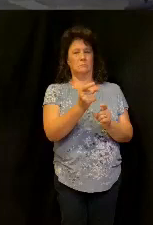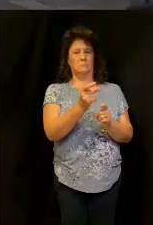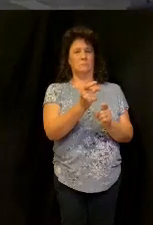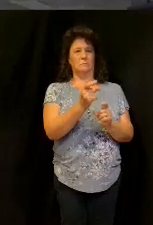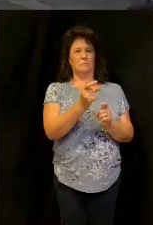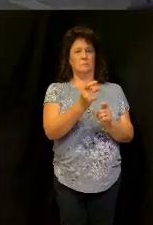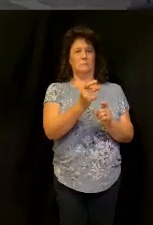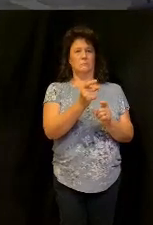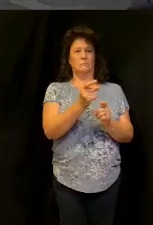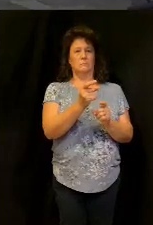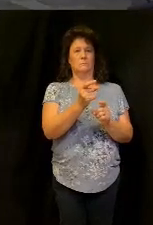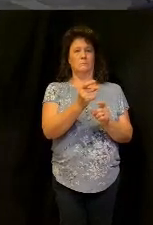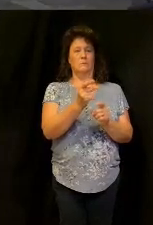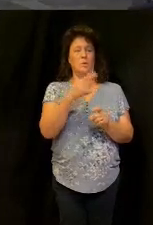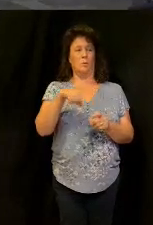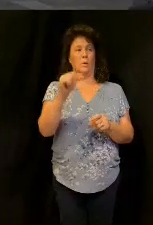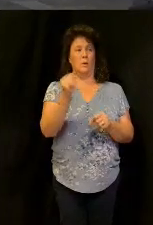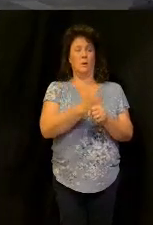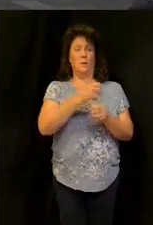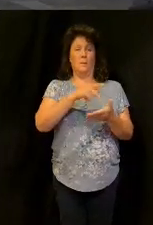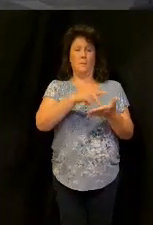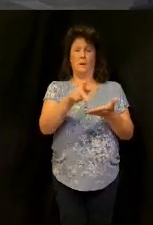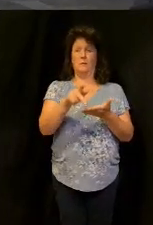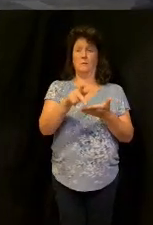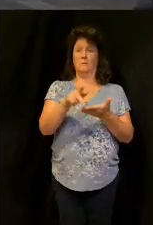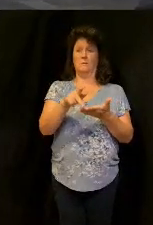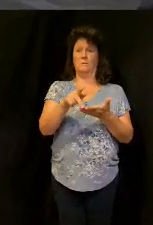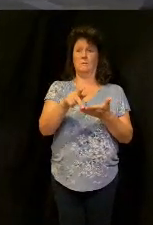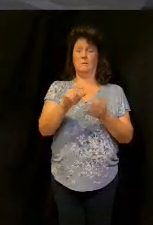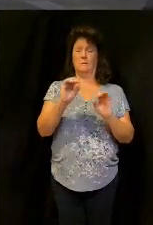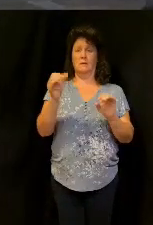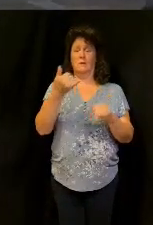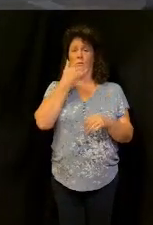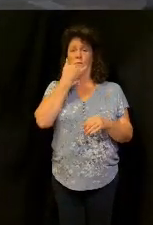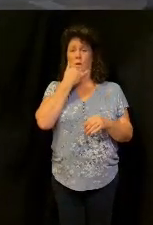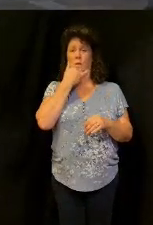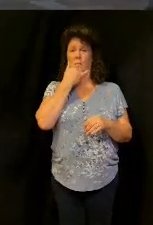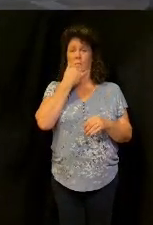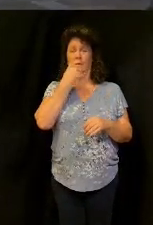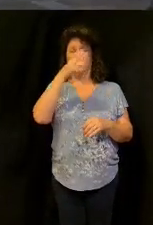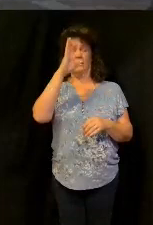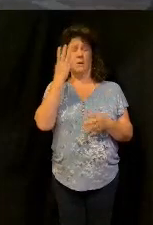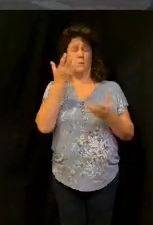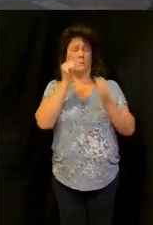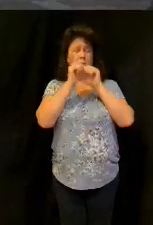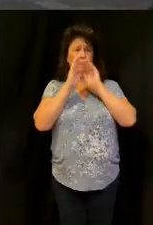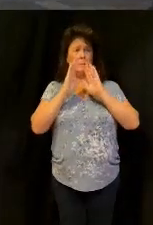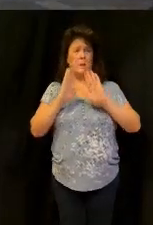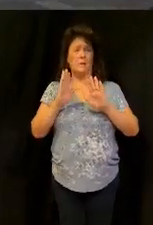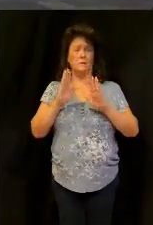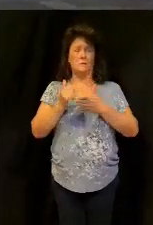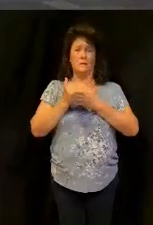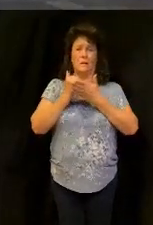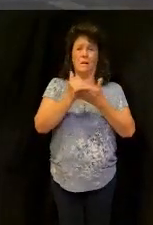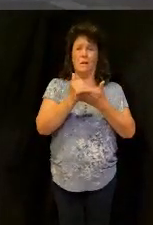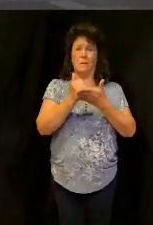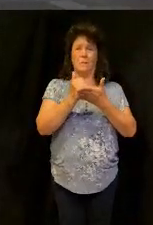stewards get paid something wrong with that God's not against blessing you and helping you advance